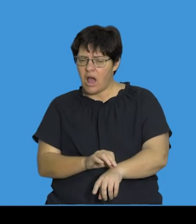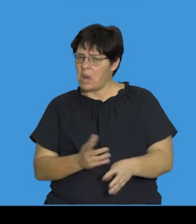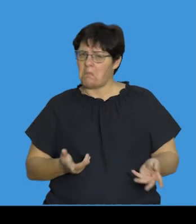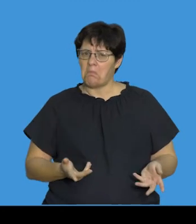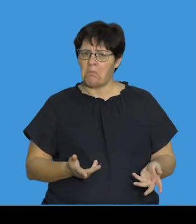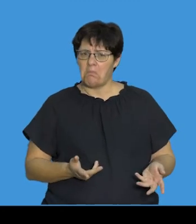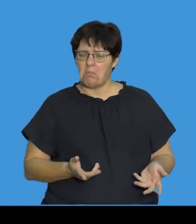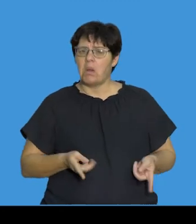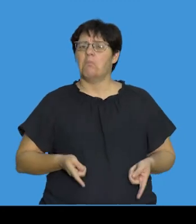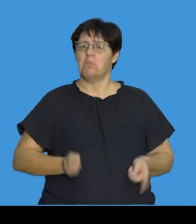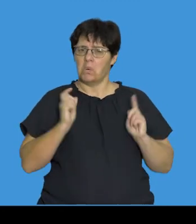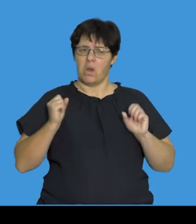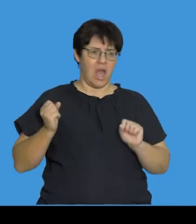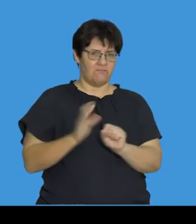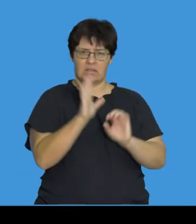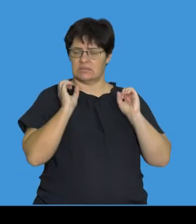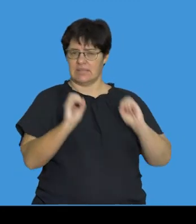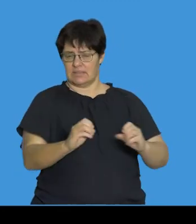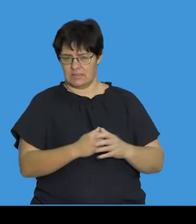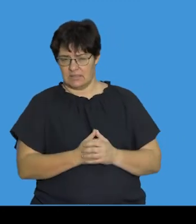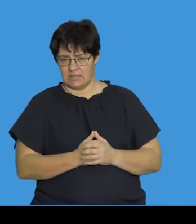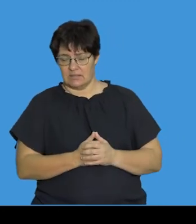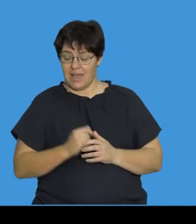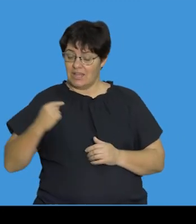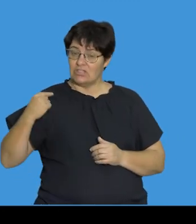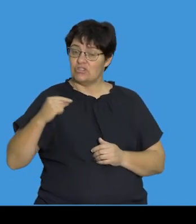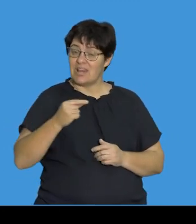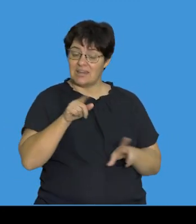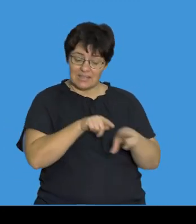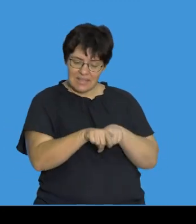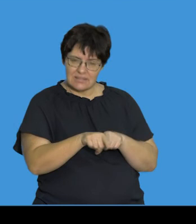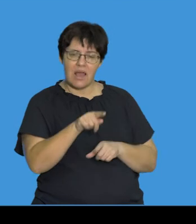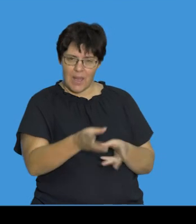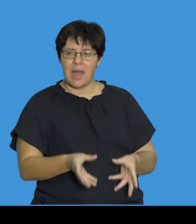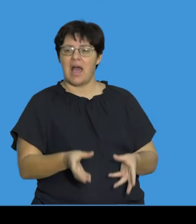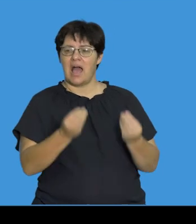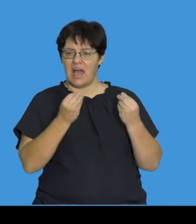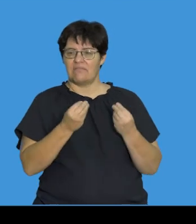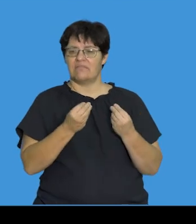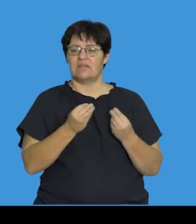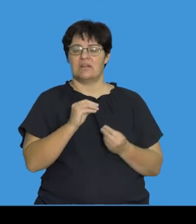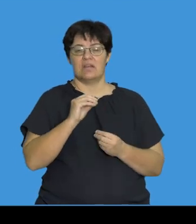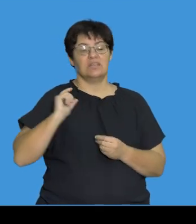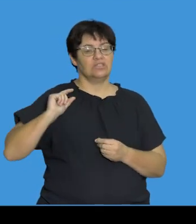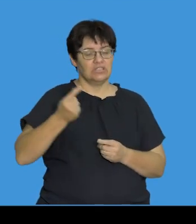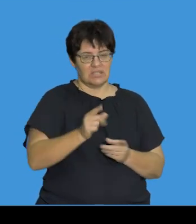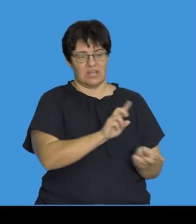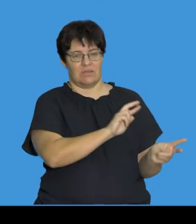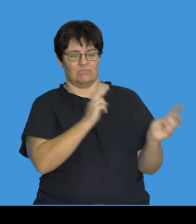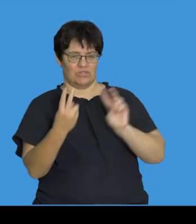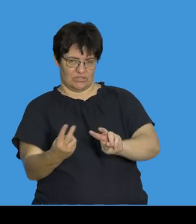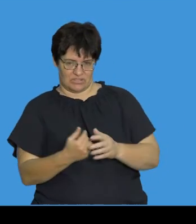have found no harmful effects. Genetic tests show that they possess a genetic mutation